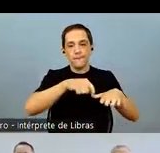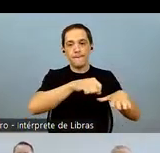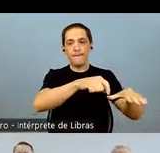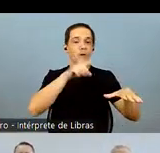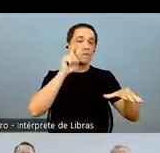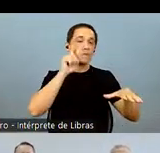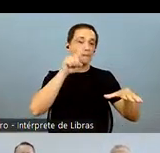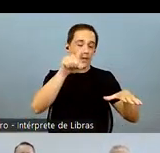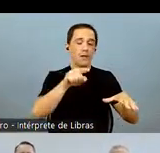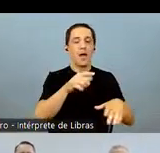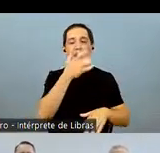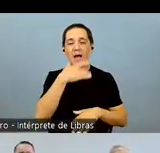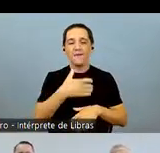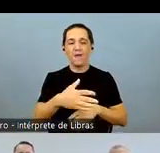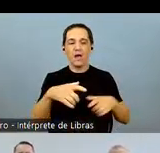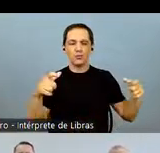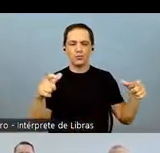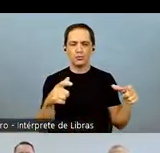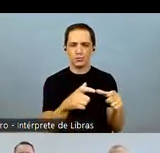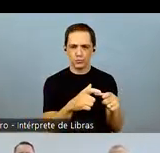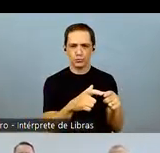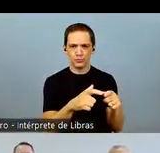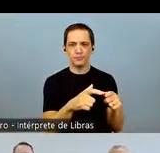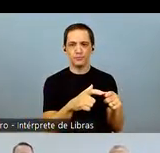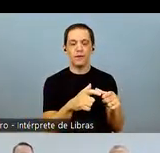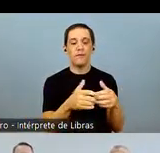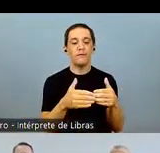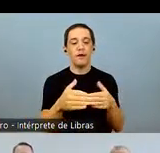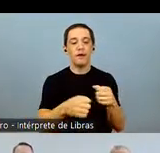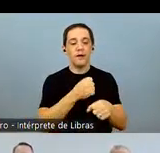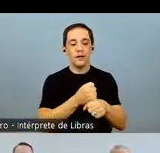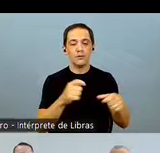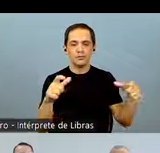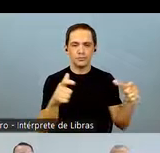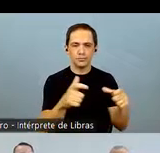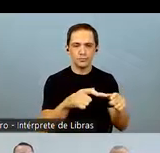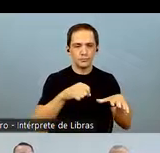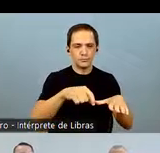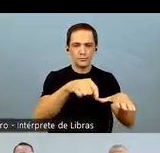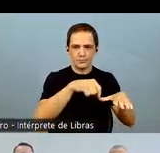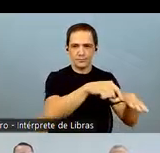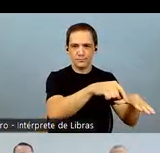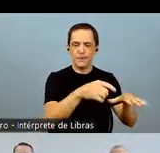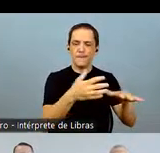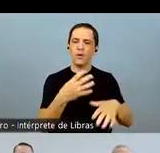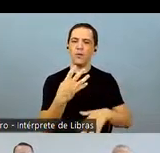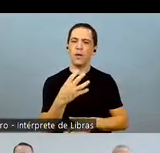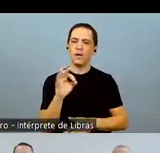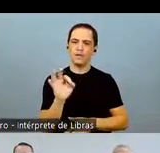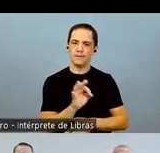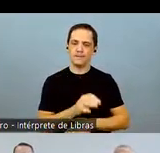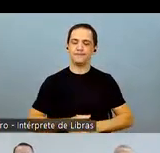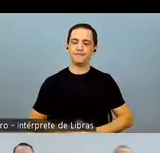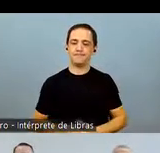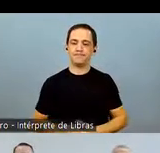stock market. With the release of the report of intentions to plant in the